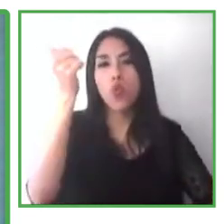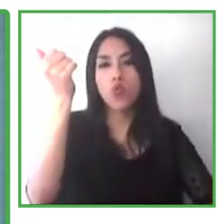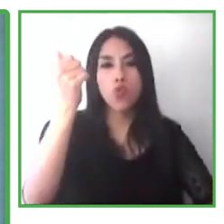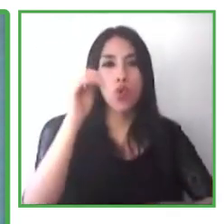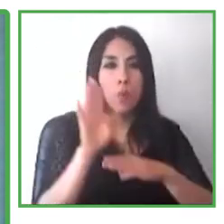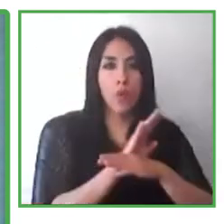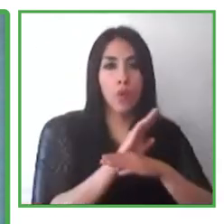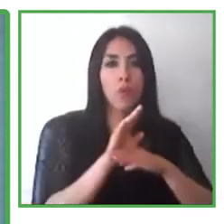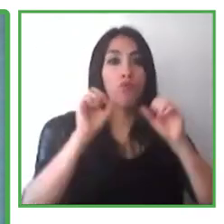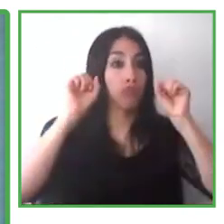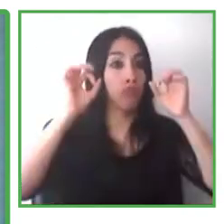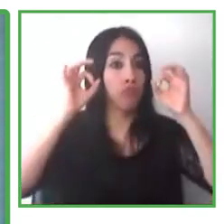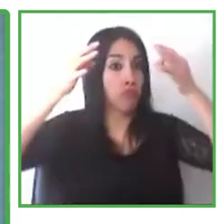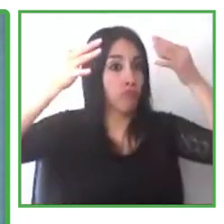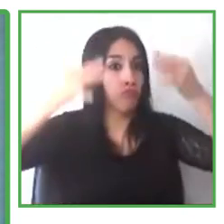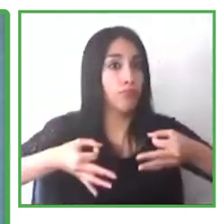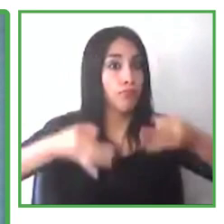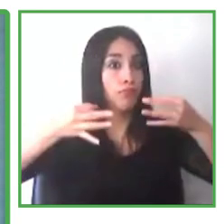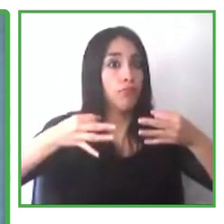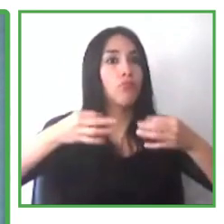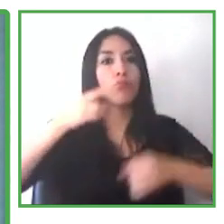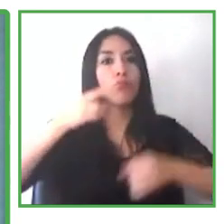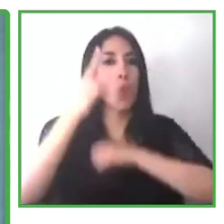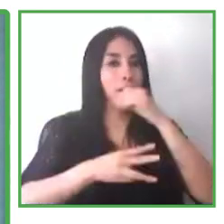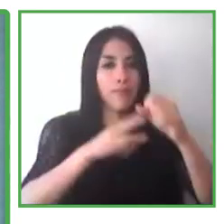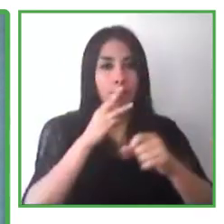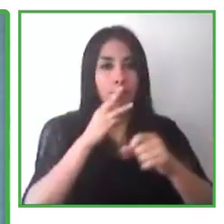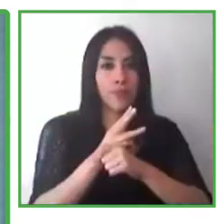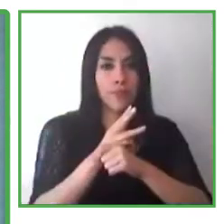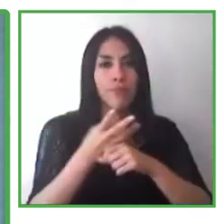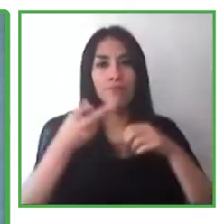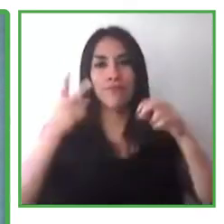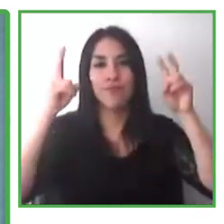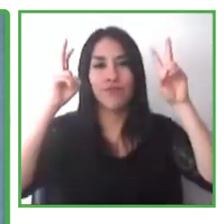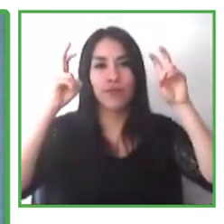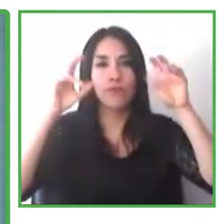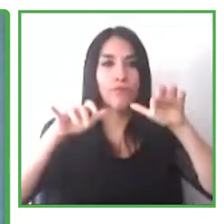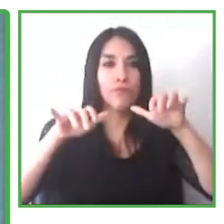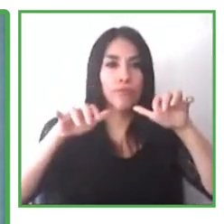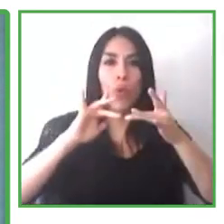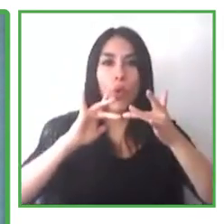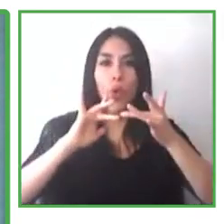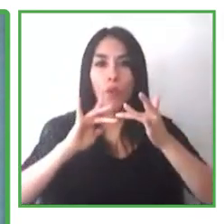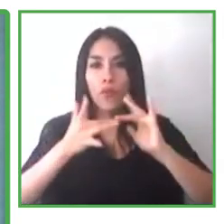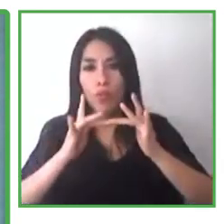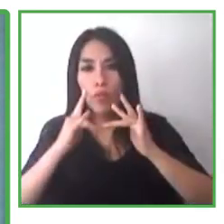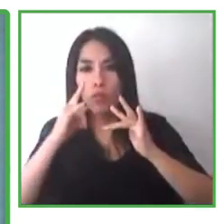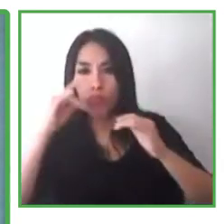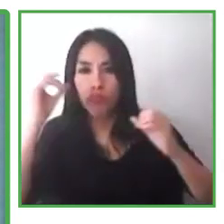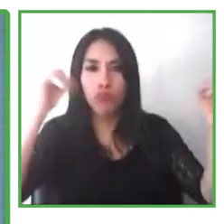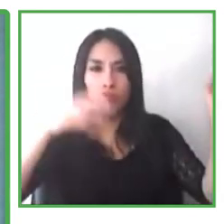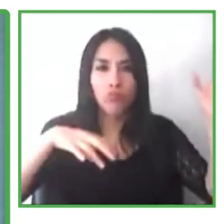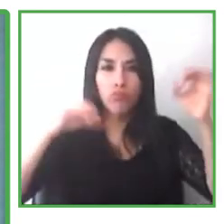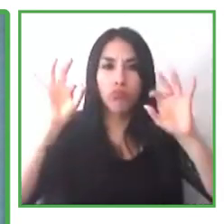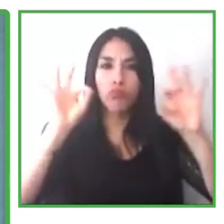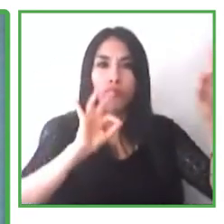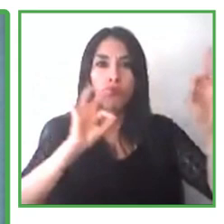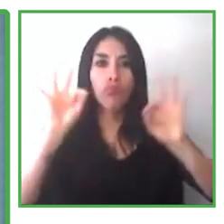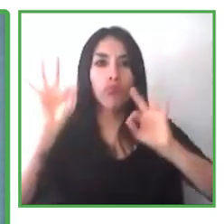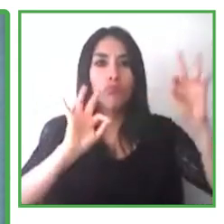screening of luggage at Brussels Airport. We have now more than 140 140